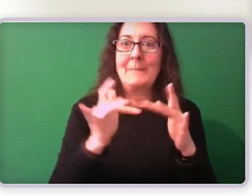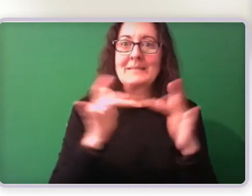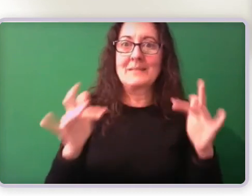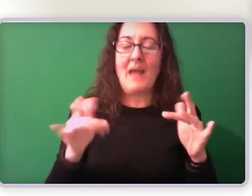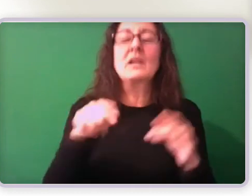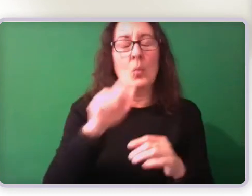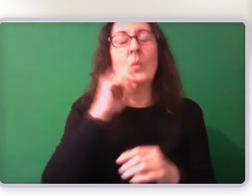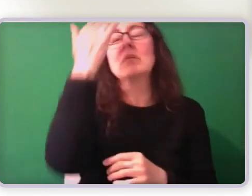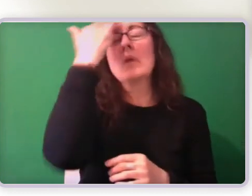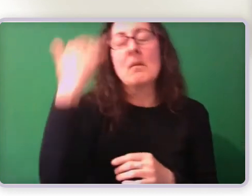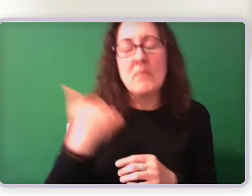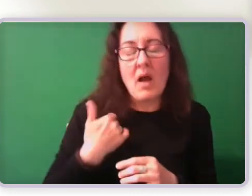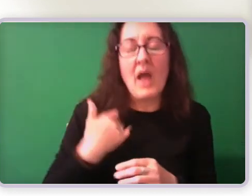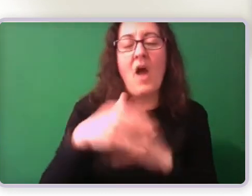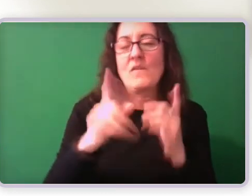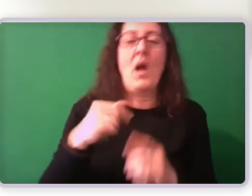support their own application.